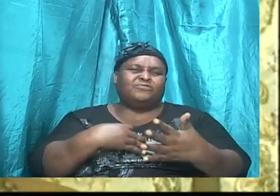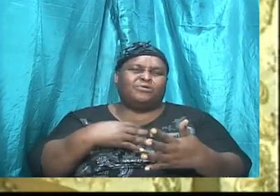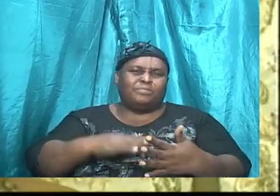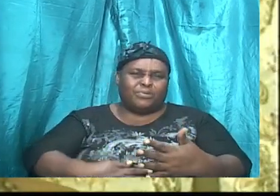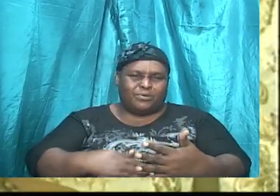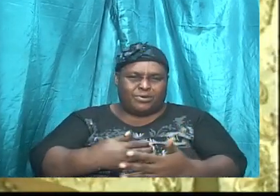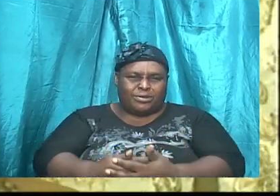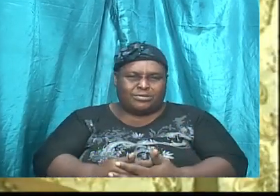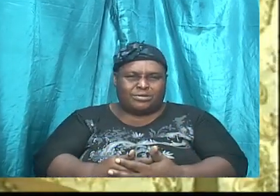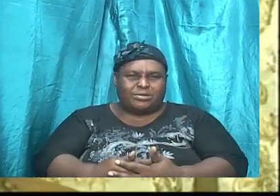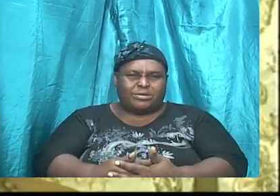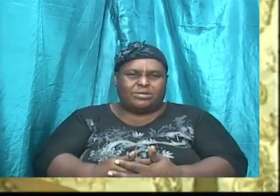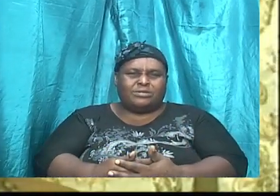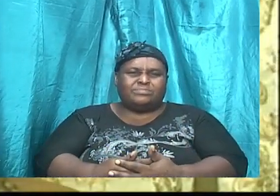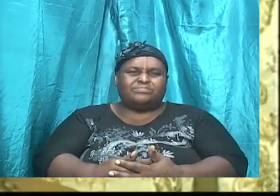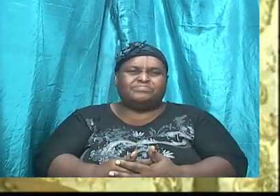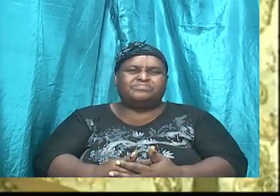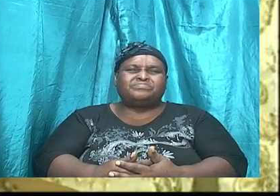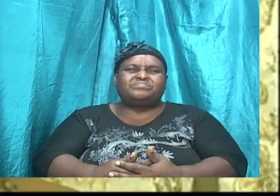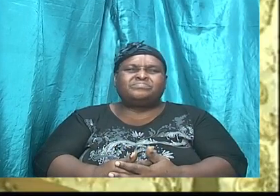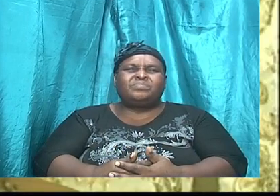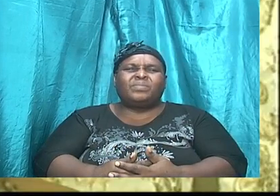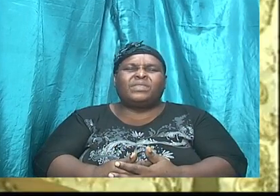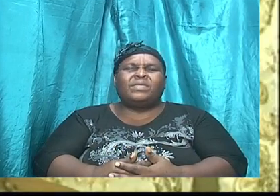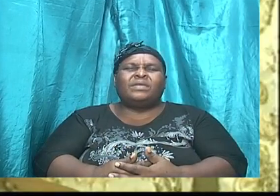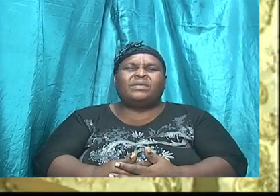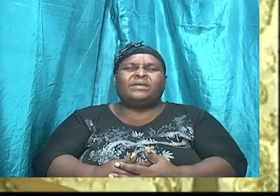of God, God predestinated